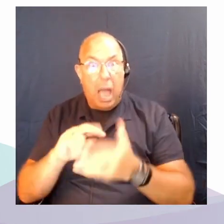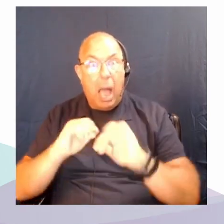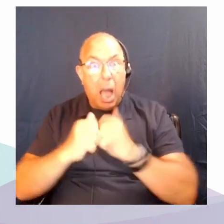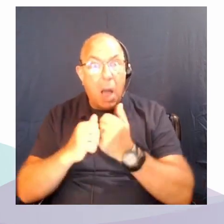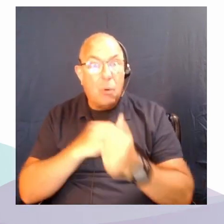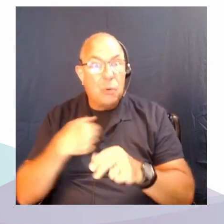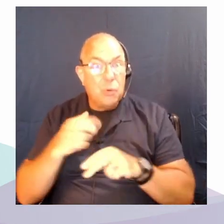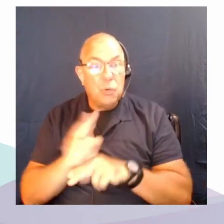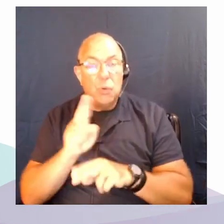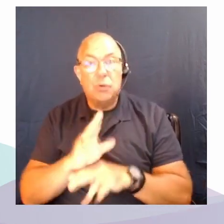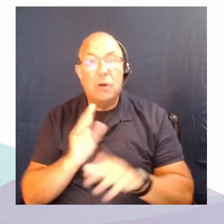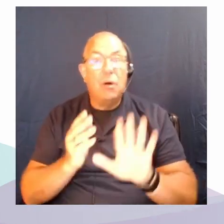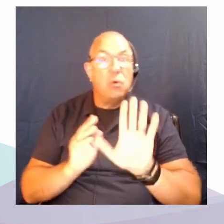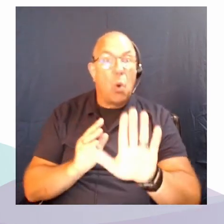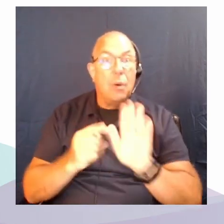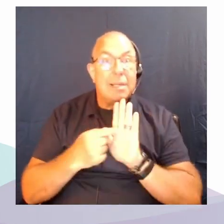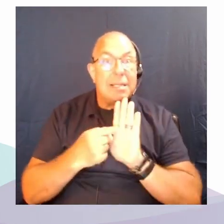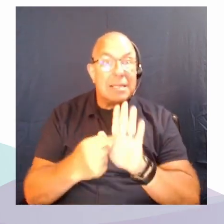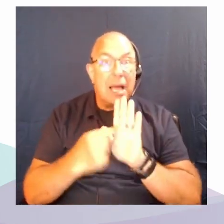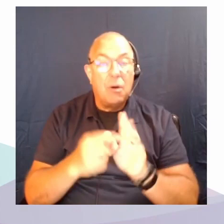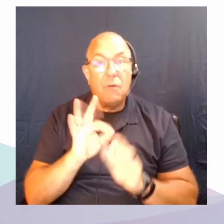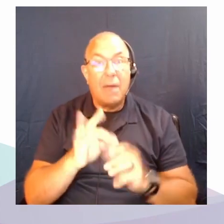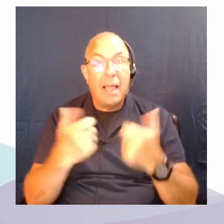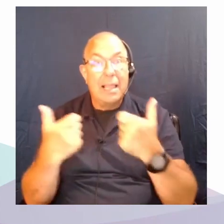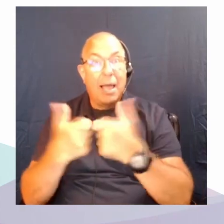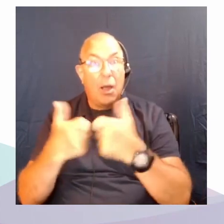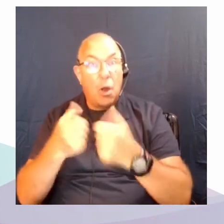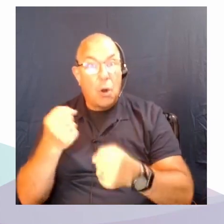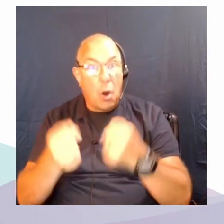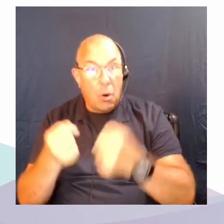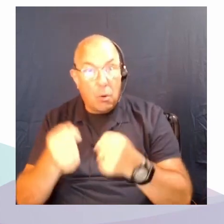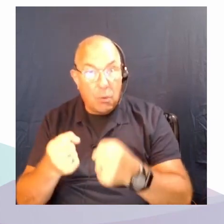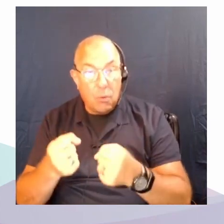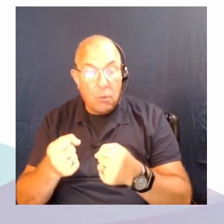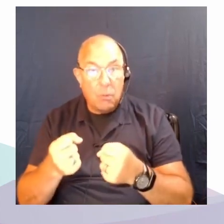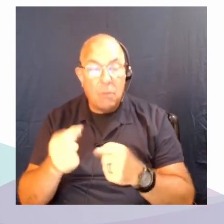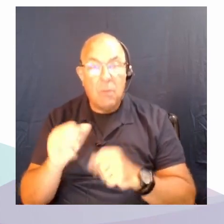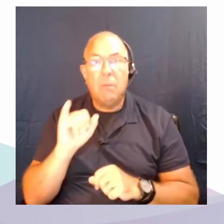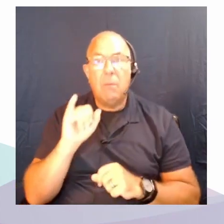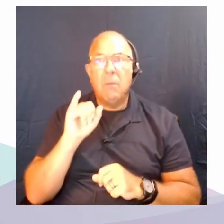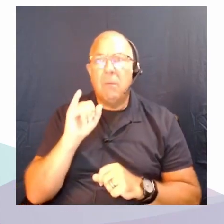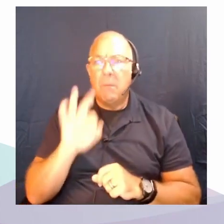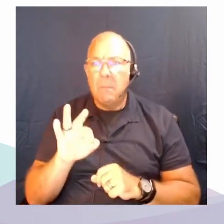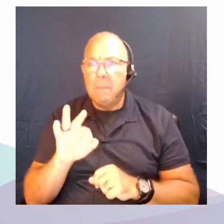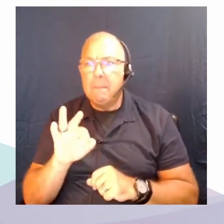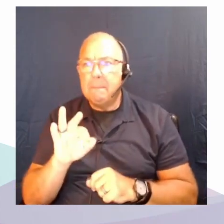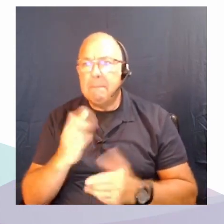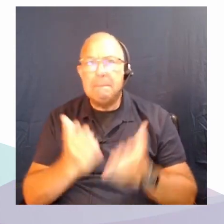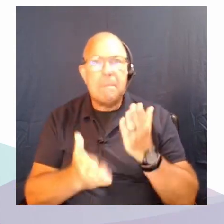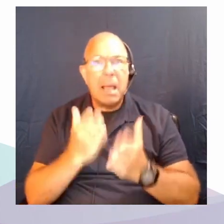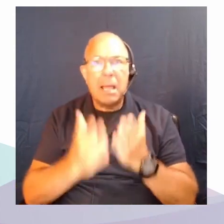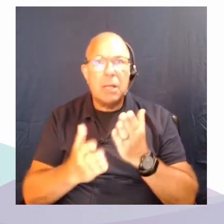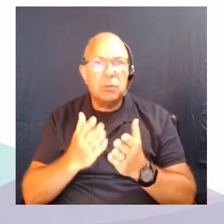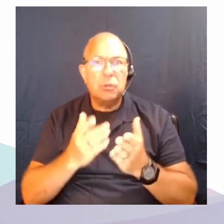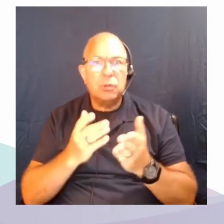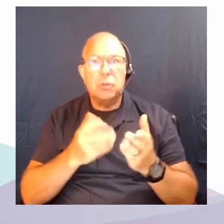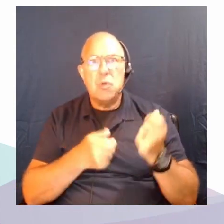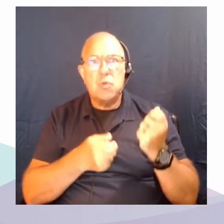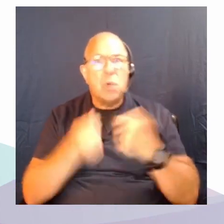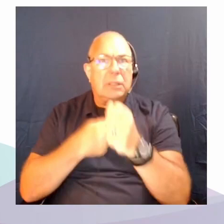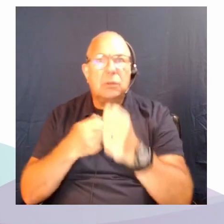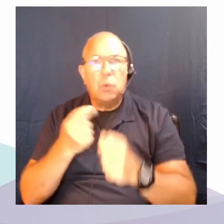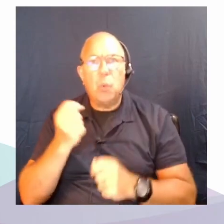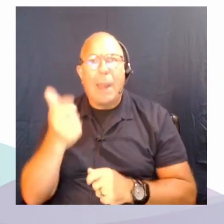of the electric automobile, you know, if there was somehow a possibility to switch immediately from fossil fuels to,